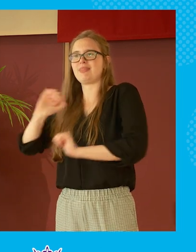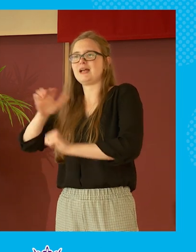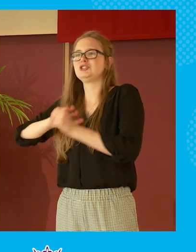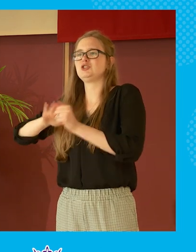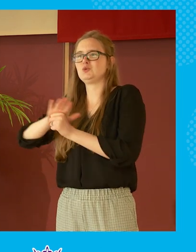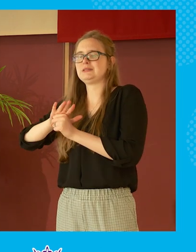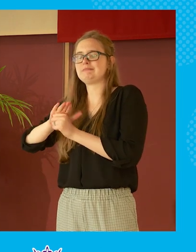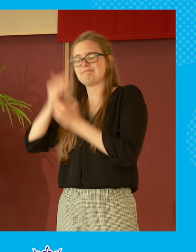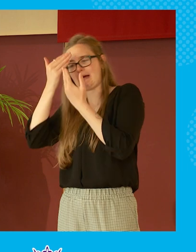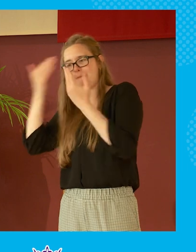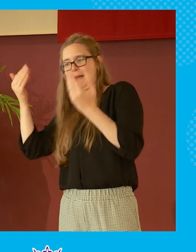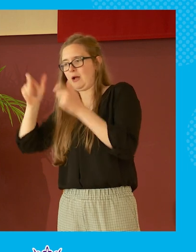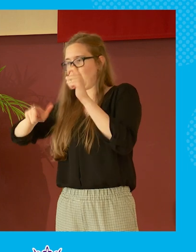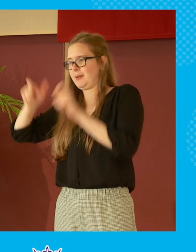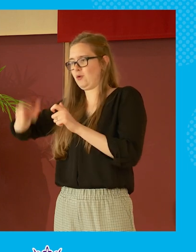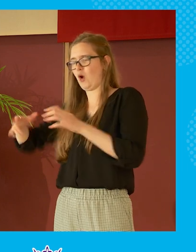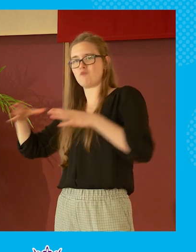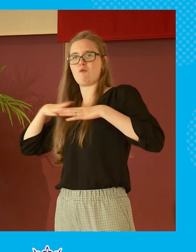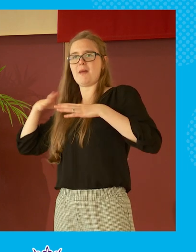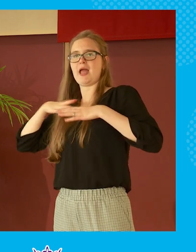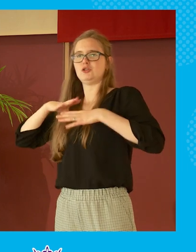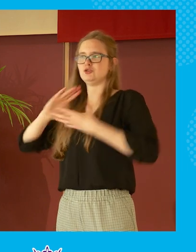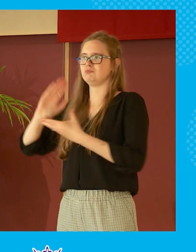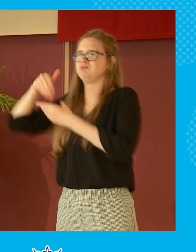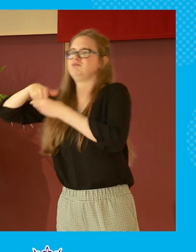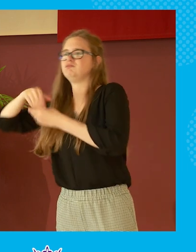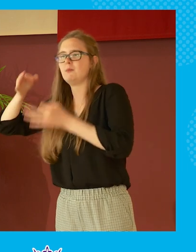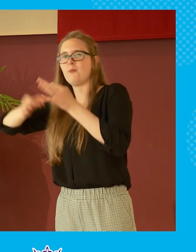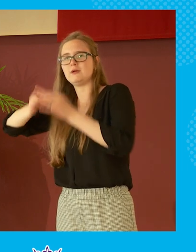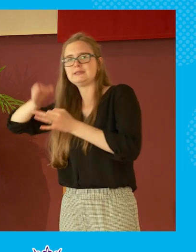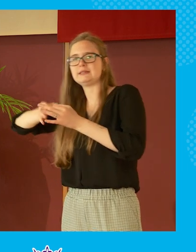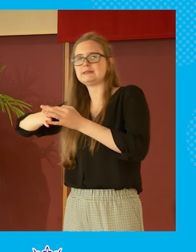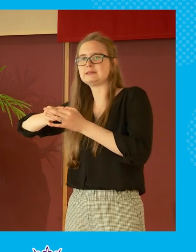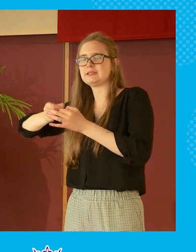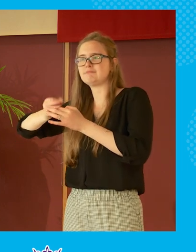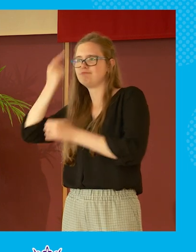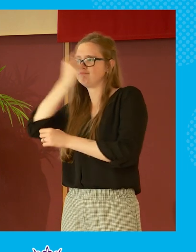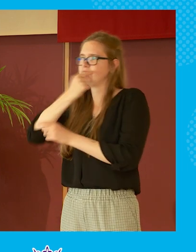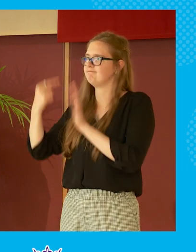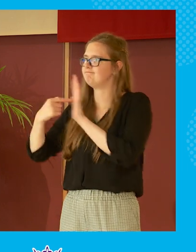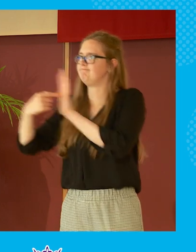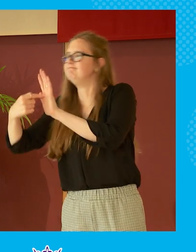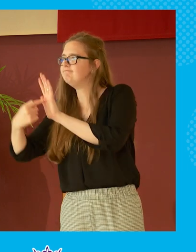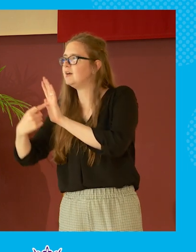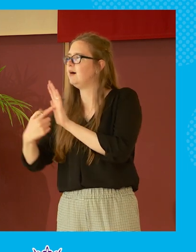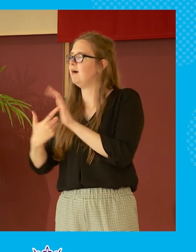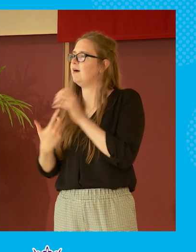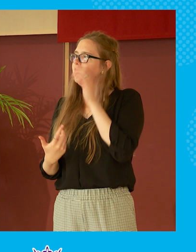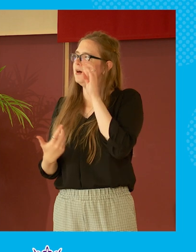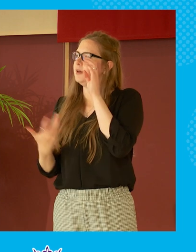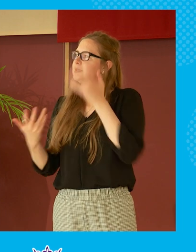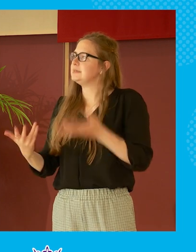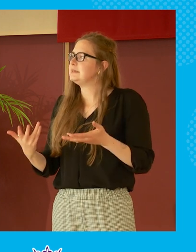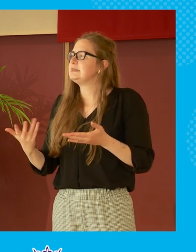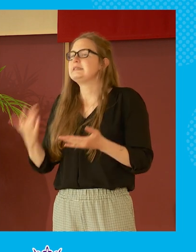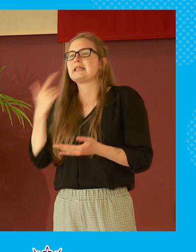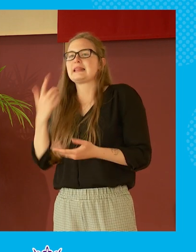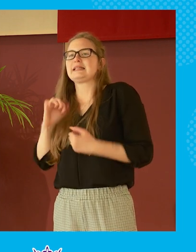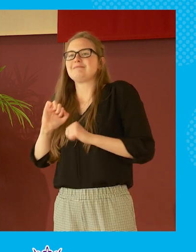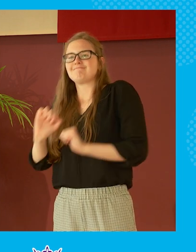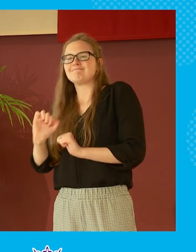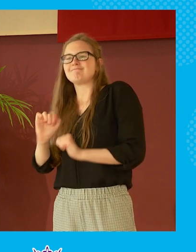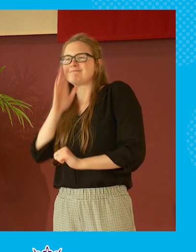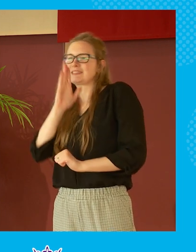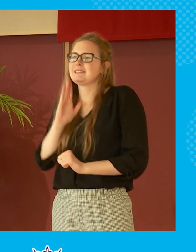really admire those that are prepared to put themselves into politics and to you know put their lives on the line a little bit it's uh i think it's just